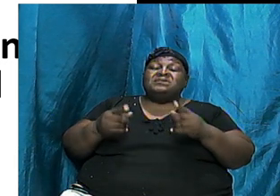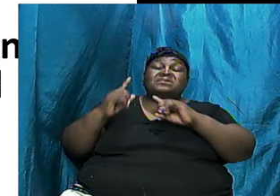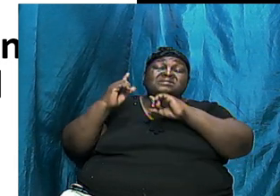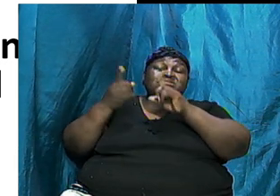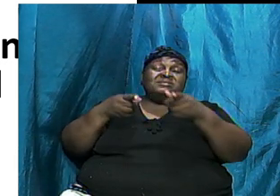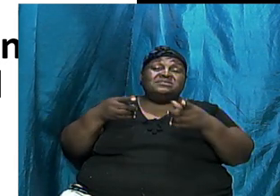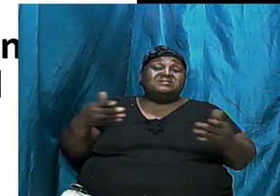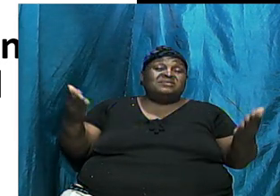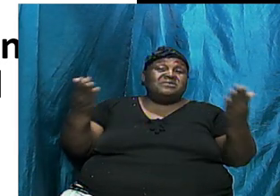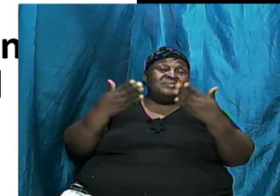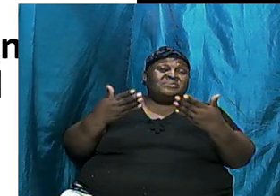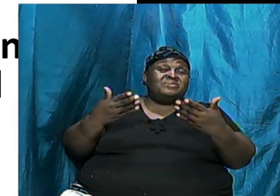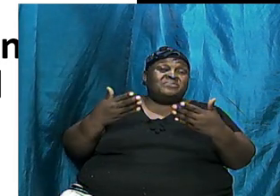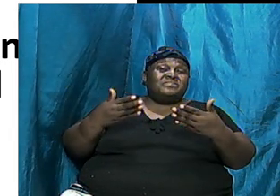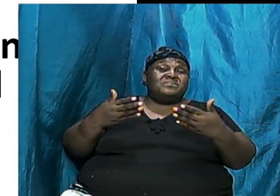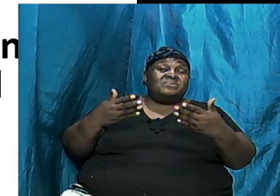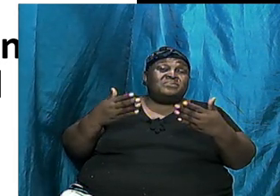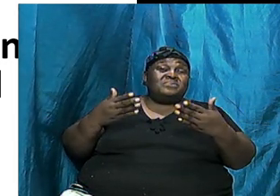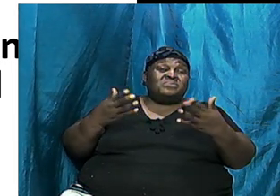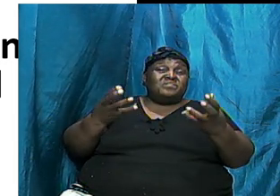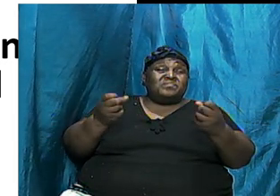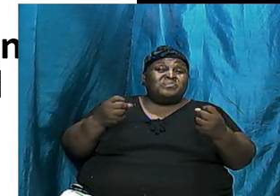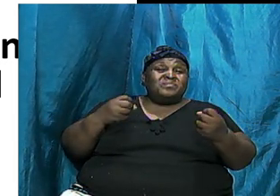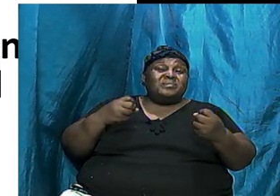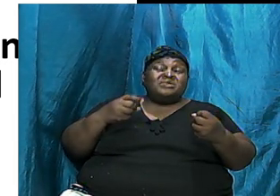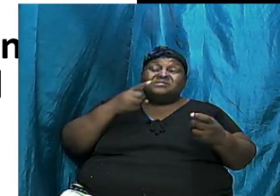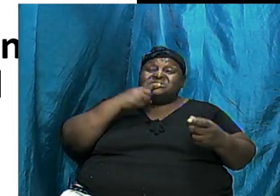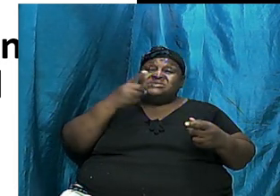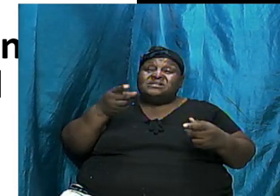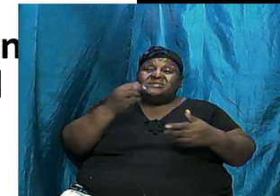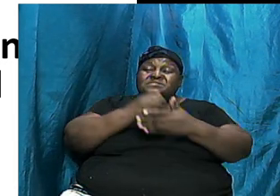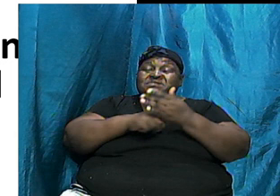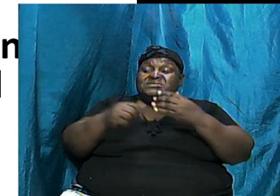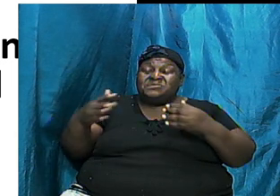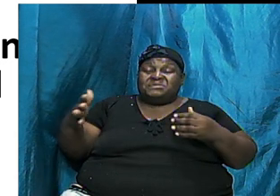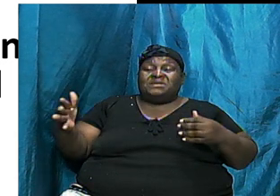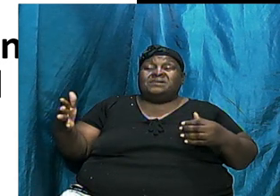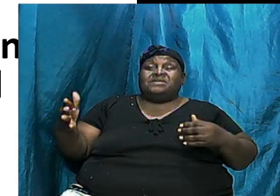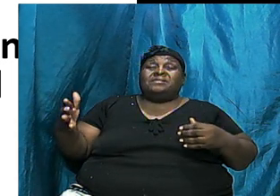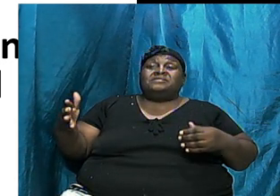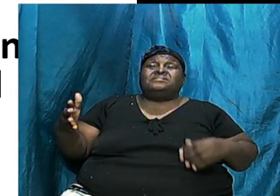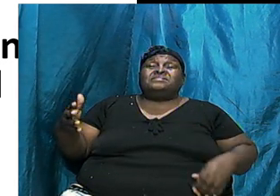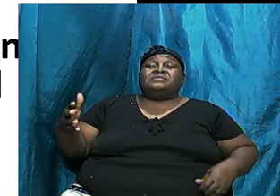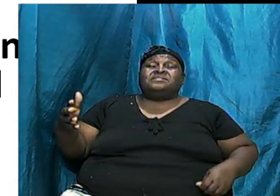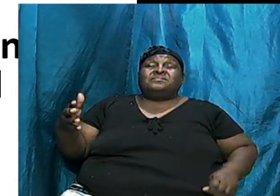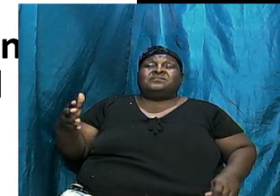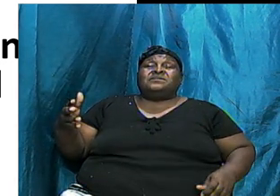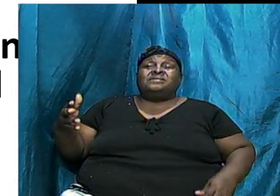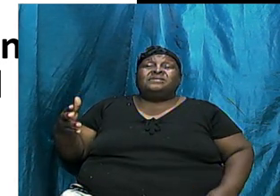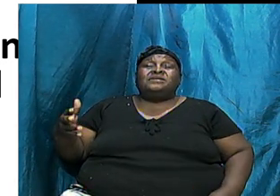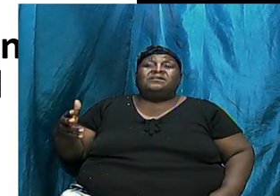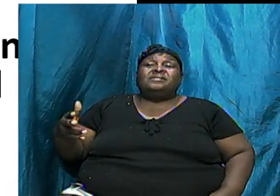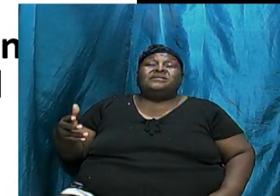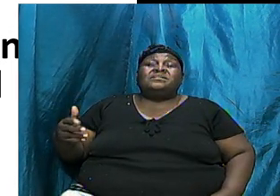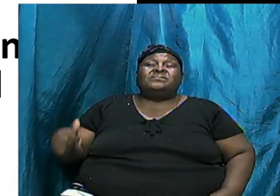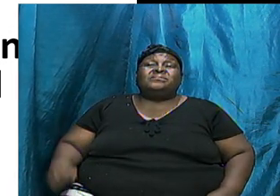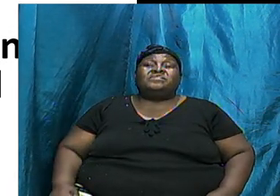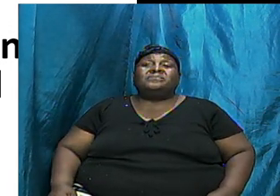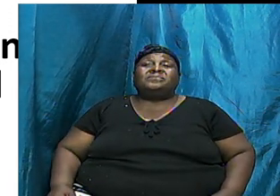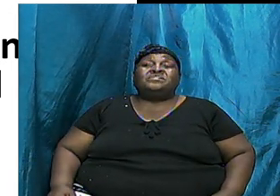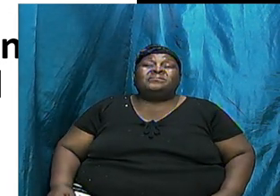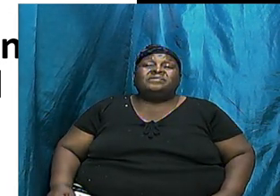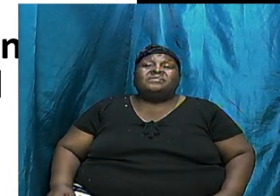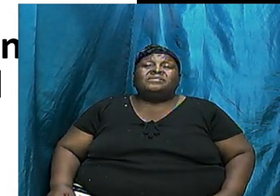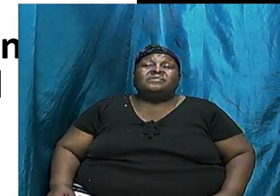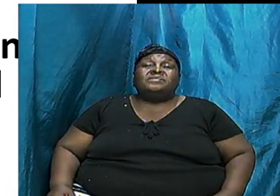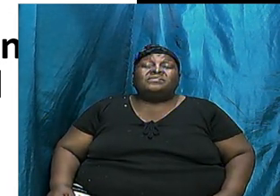I really want us to make mention of something. And I just want to slip it in. I can't bother to wait for later on. Let me